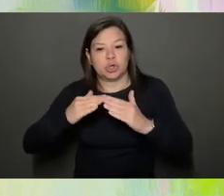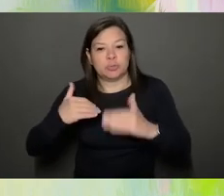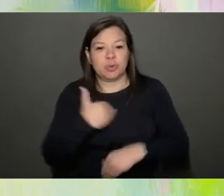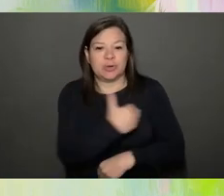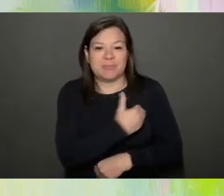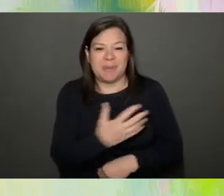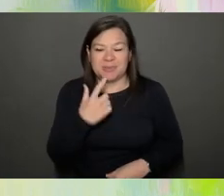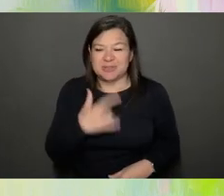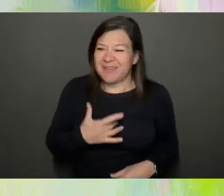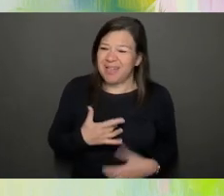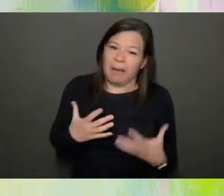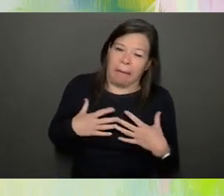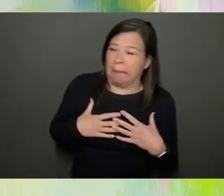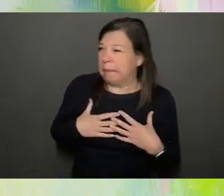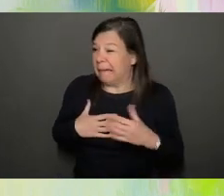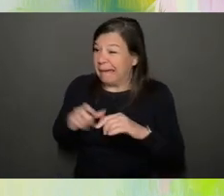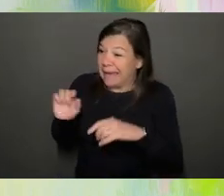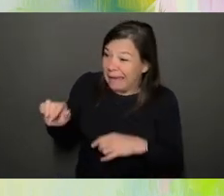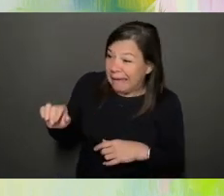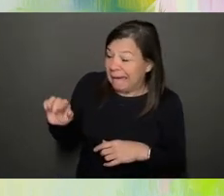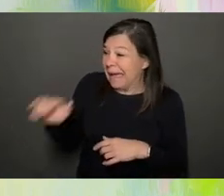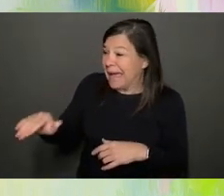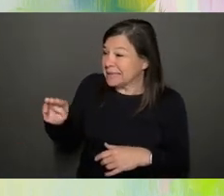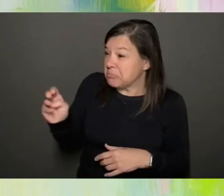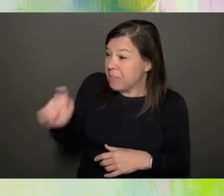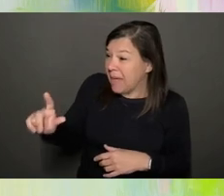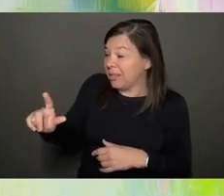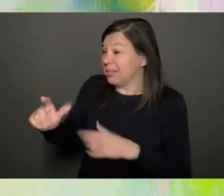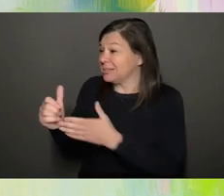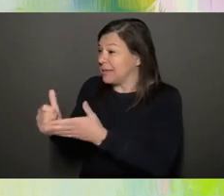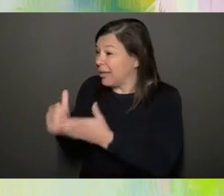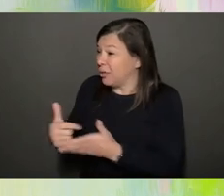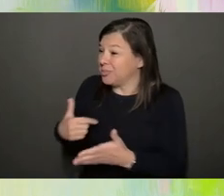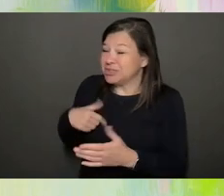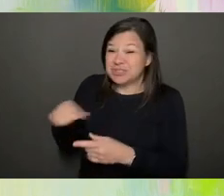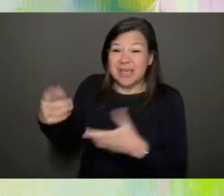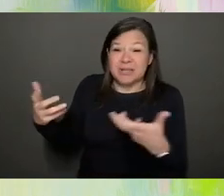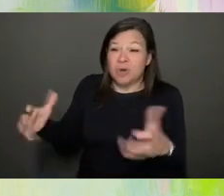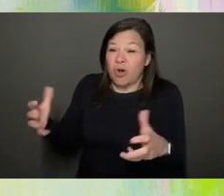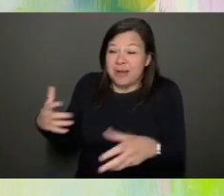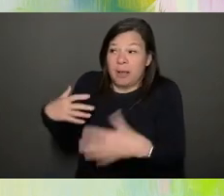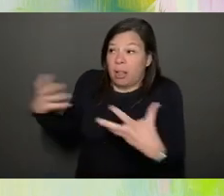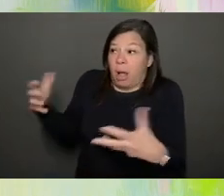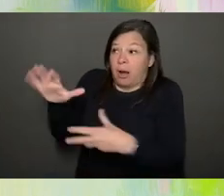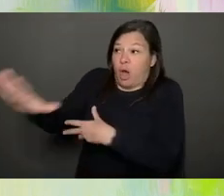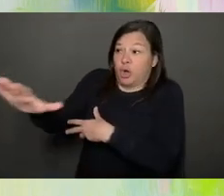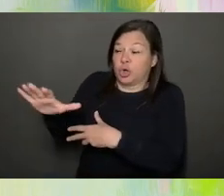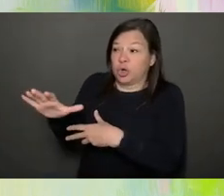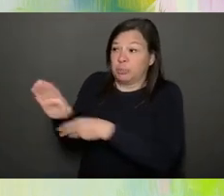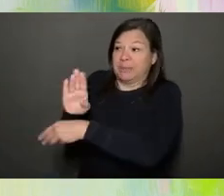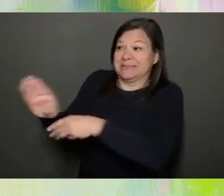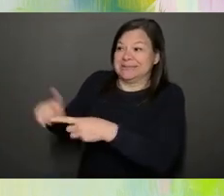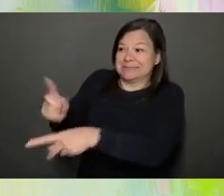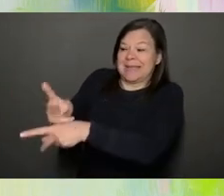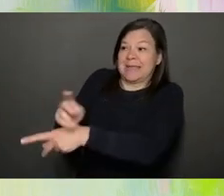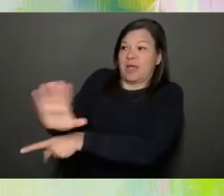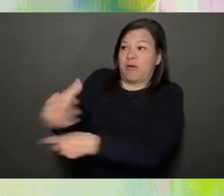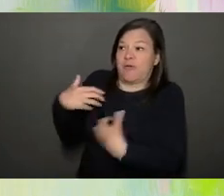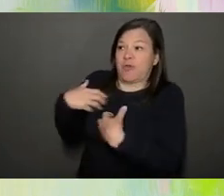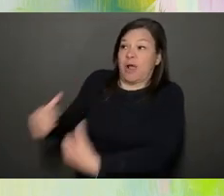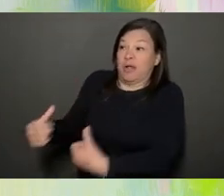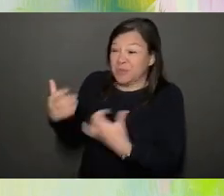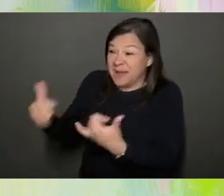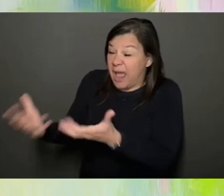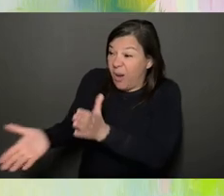ask Mel to help with the presentation today. She's just a lot on her plate just to take care of her health. So how do you think about the issues of time?